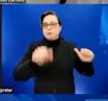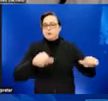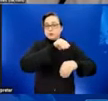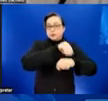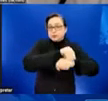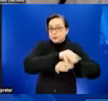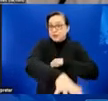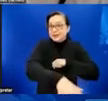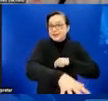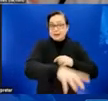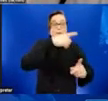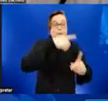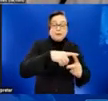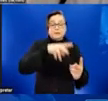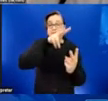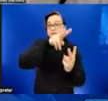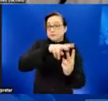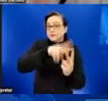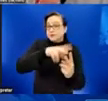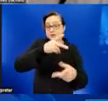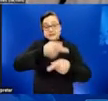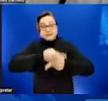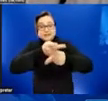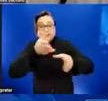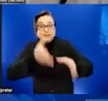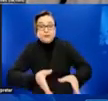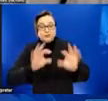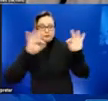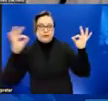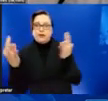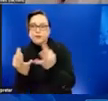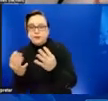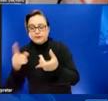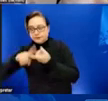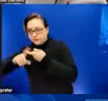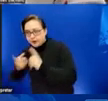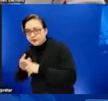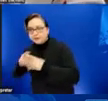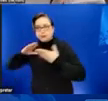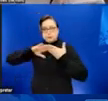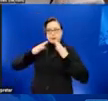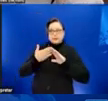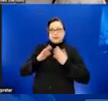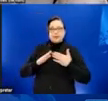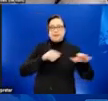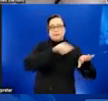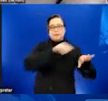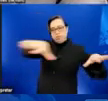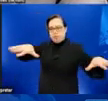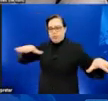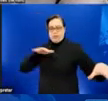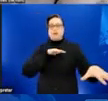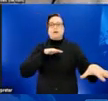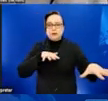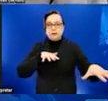partners, caregivers, family, friends, and communities. So far, I've talked about stigma as an external